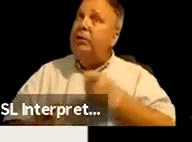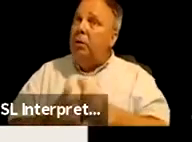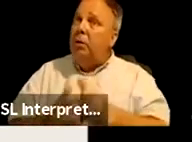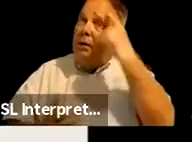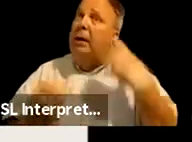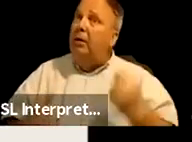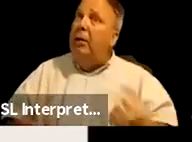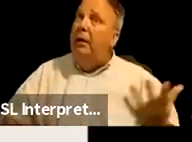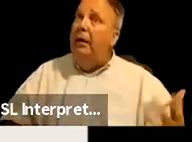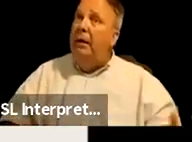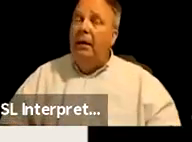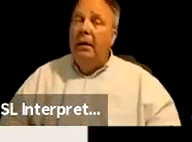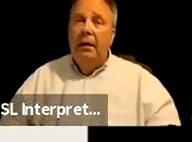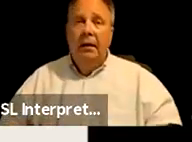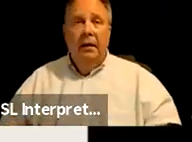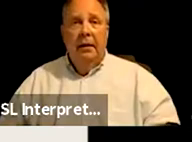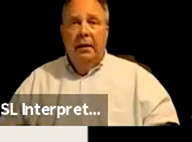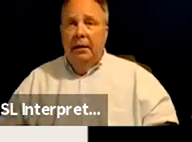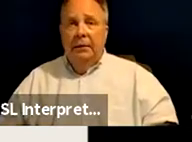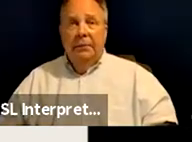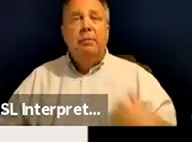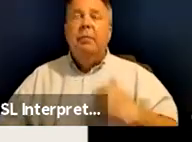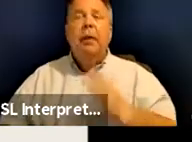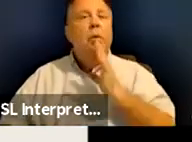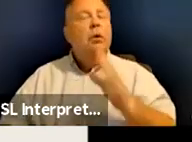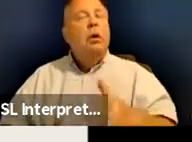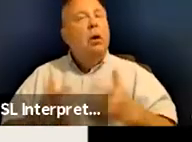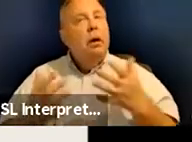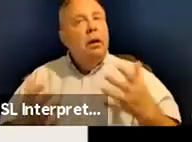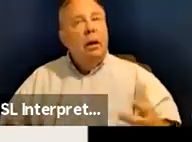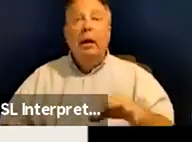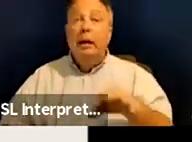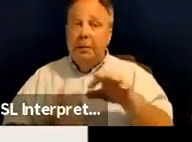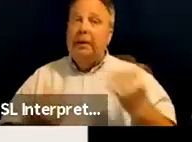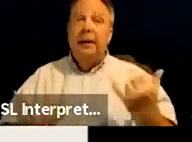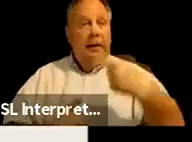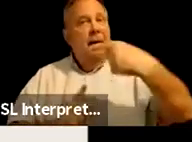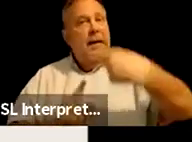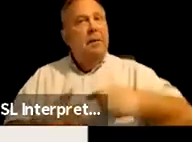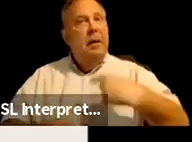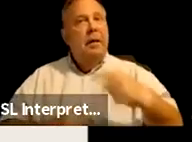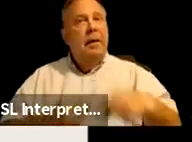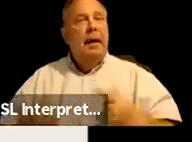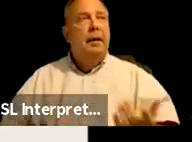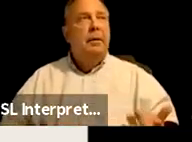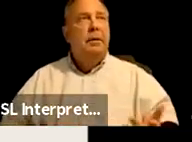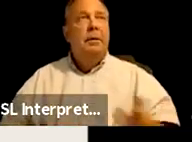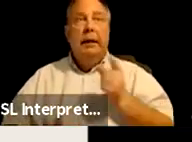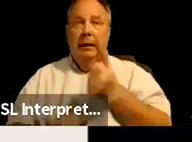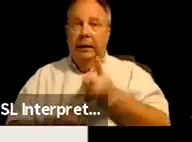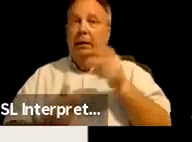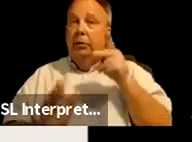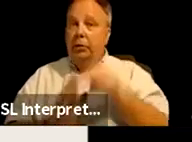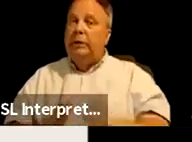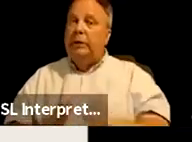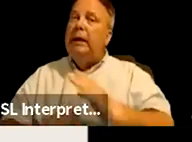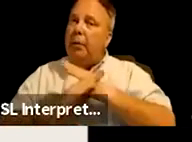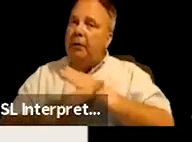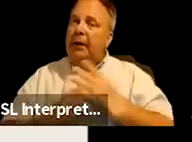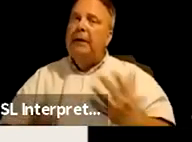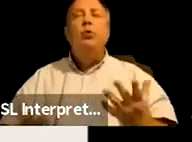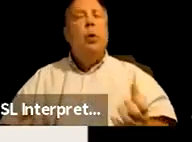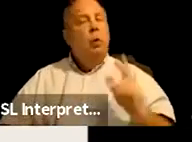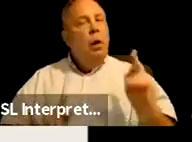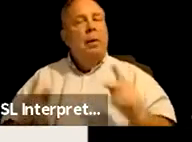health. Um, and you know, we're talking a lot, especially this month about suicide prevention. And so I want